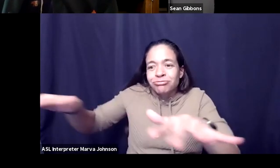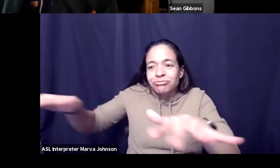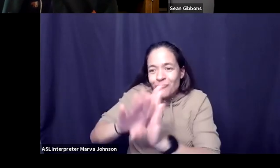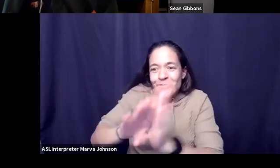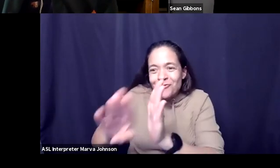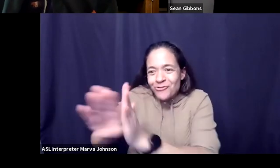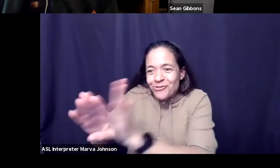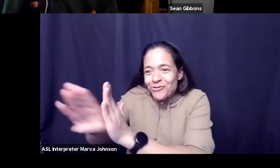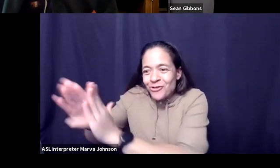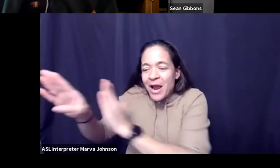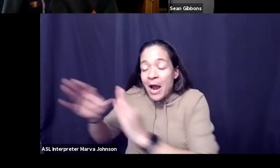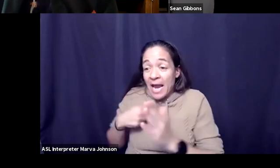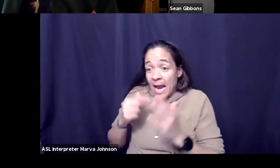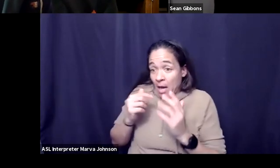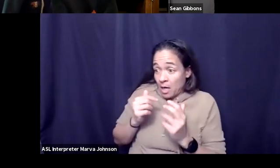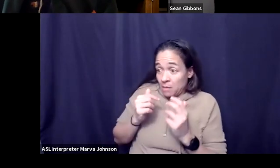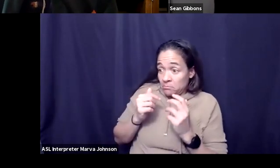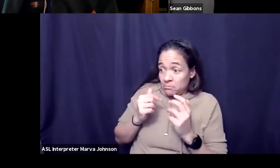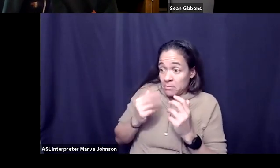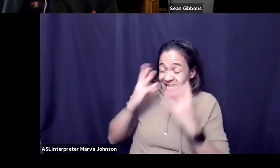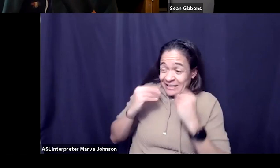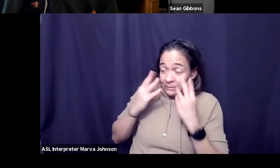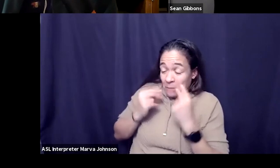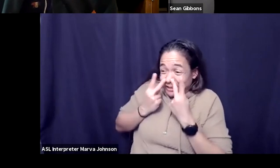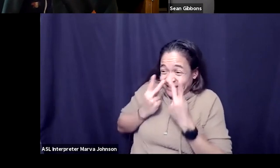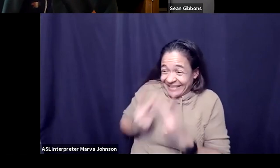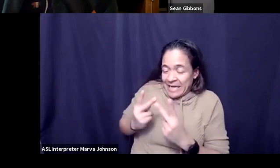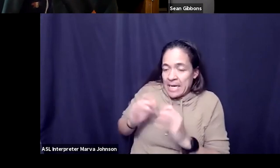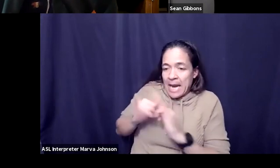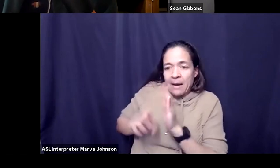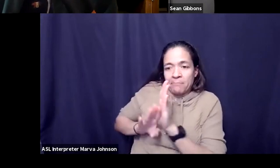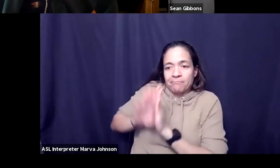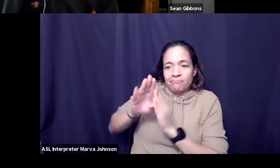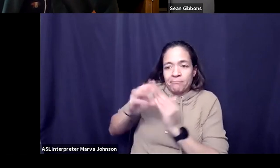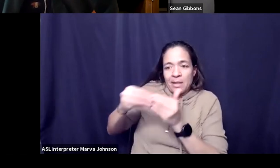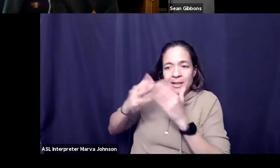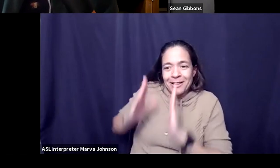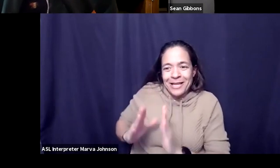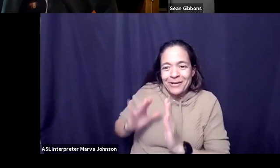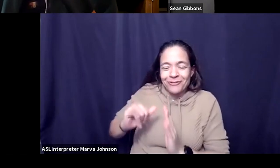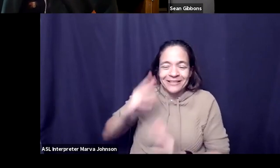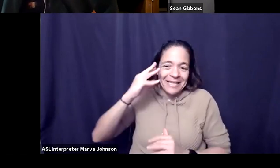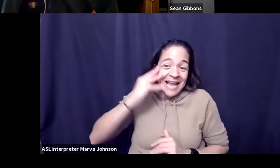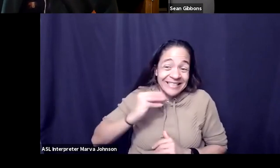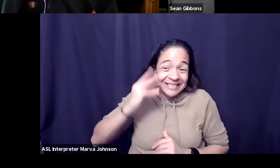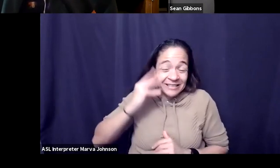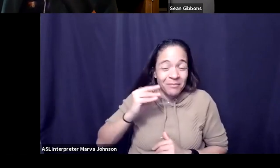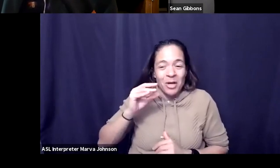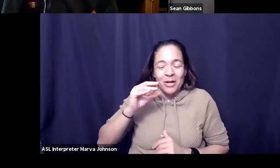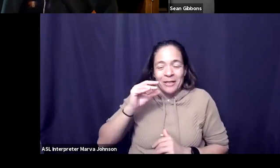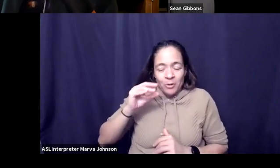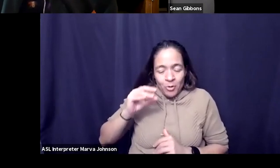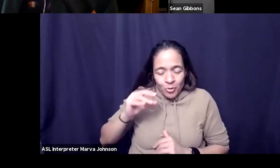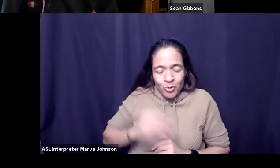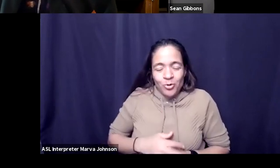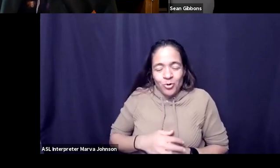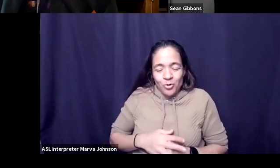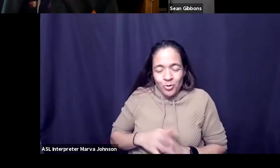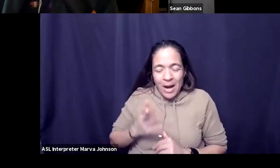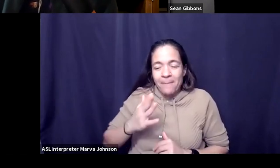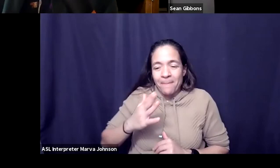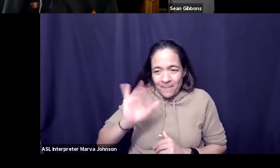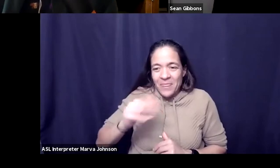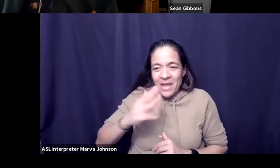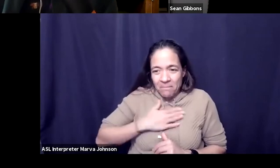meant to create leaders and that's in that experience and i'm i guess i'm hell-bent on helping more leaders create more leaders in their